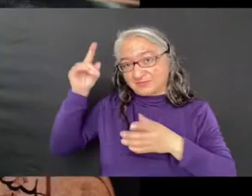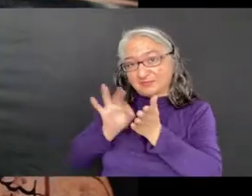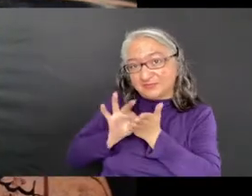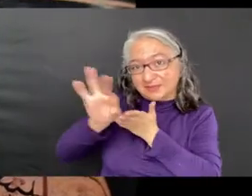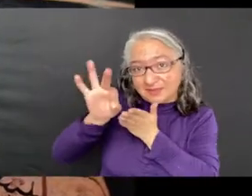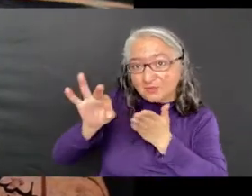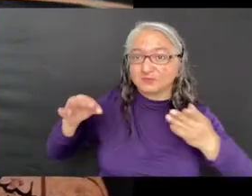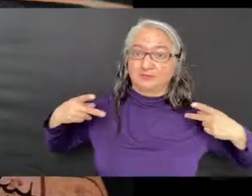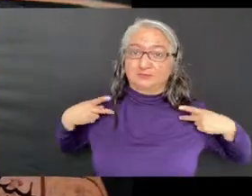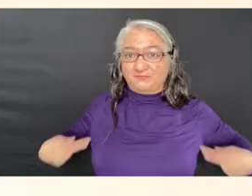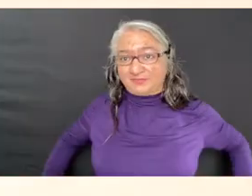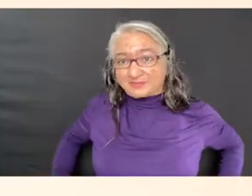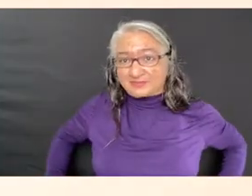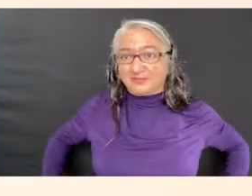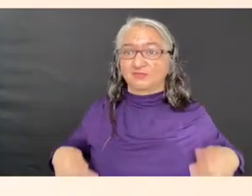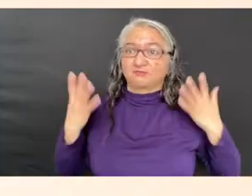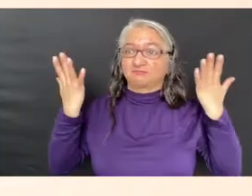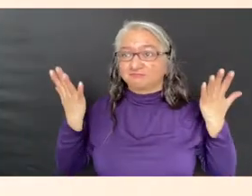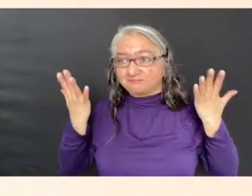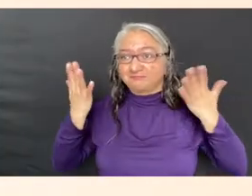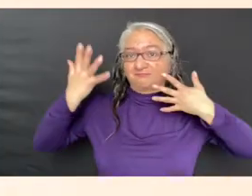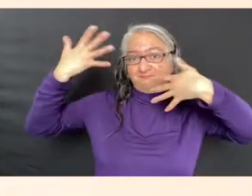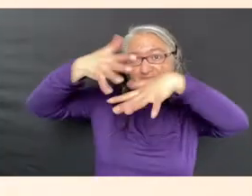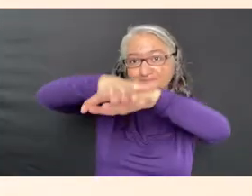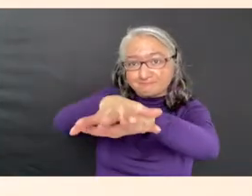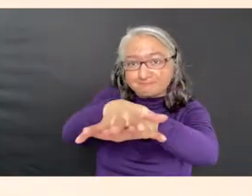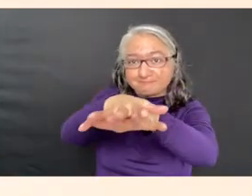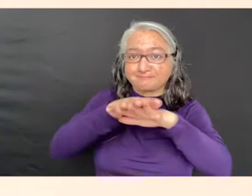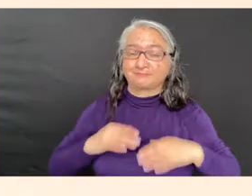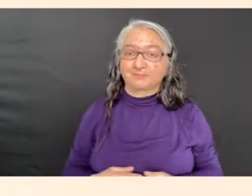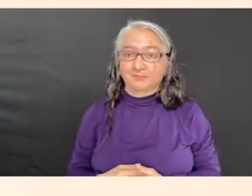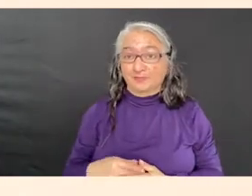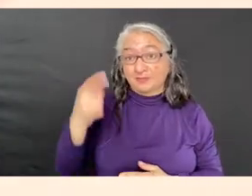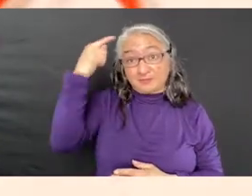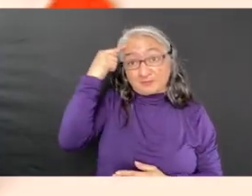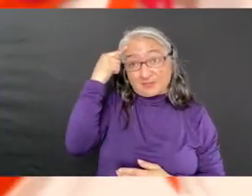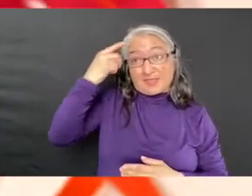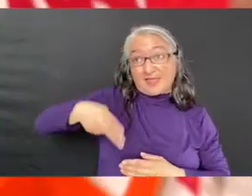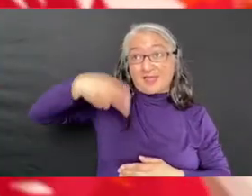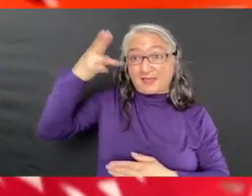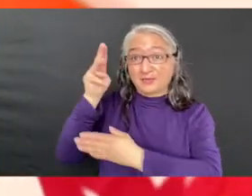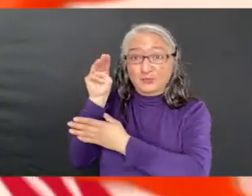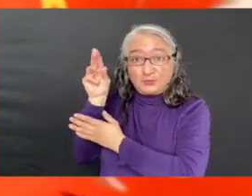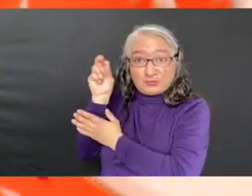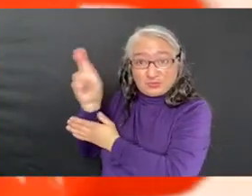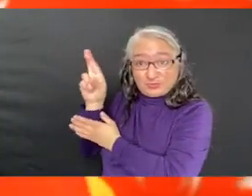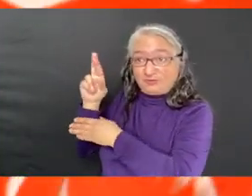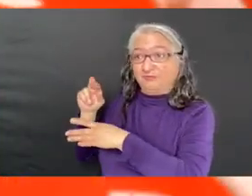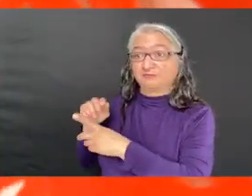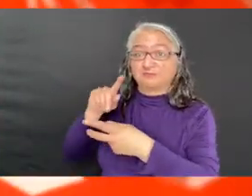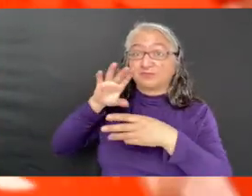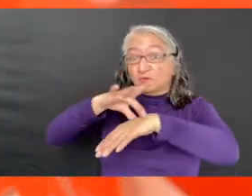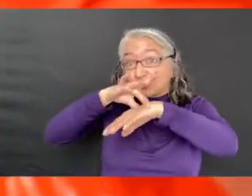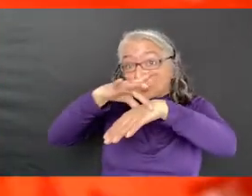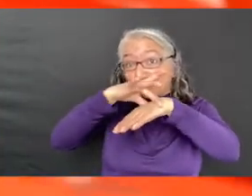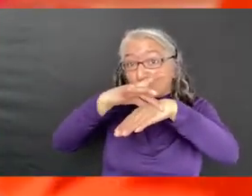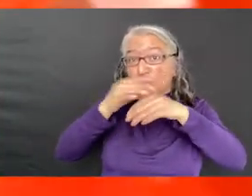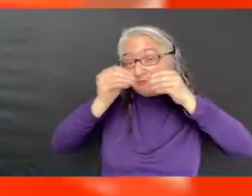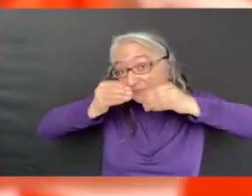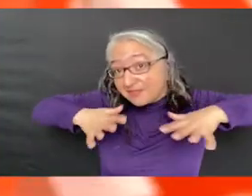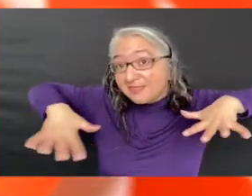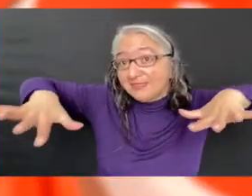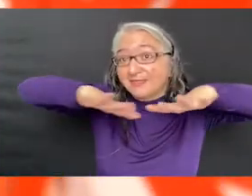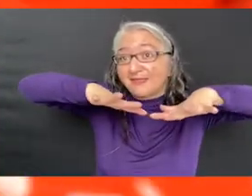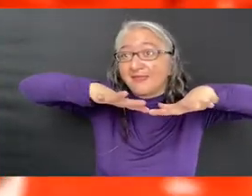Specifically, the Greeks believed health was affected by the humors, geographic location, social class, diet,